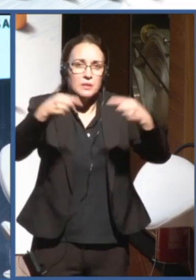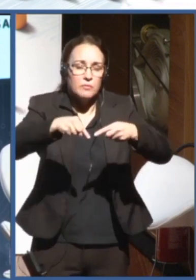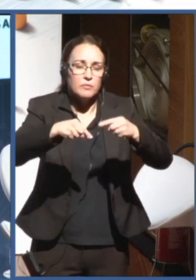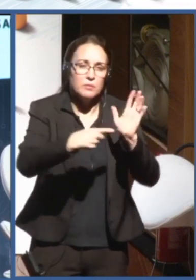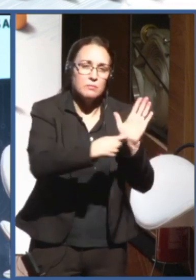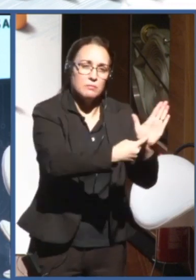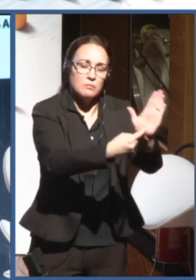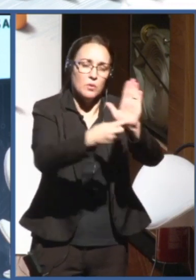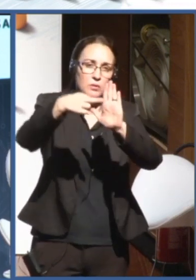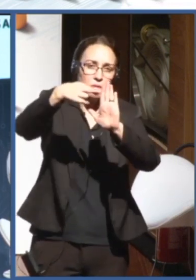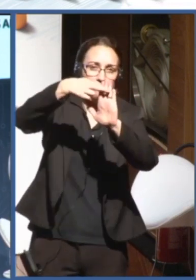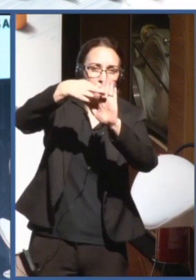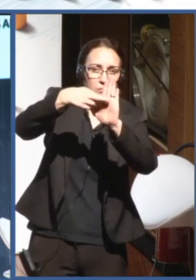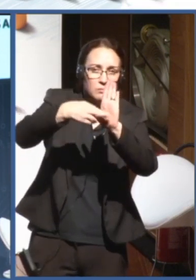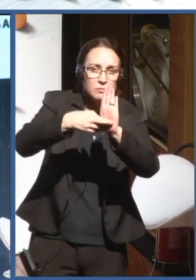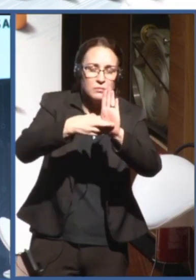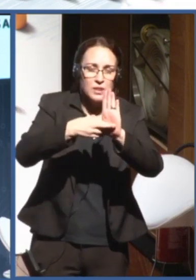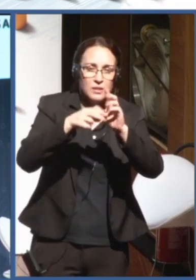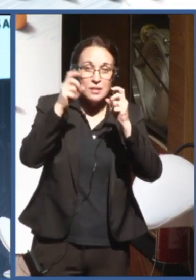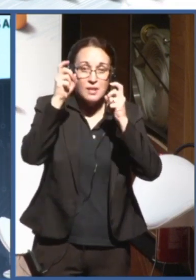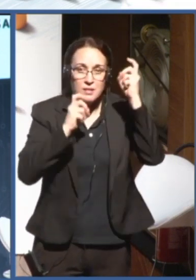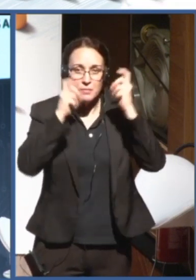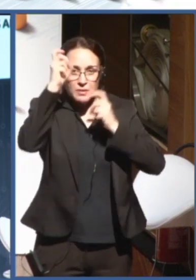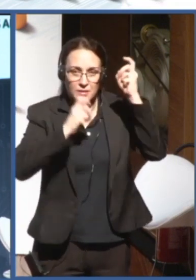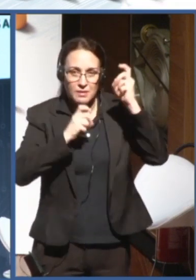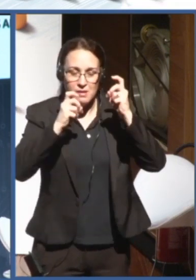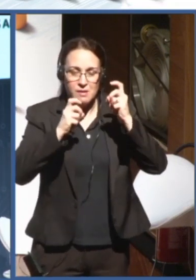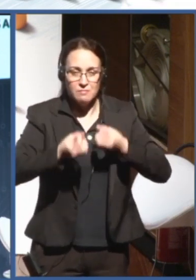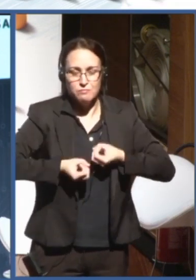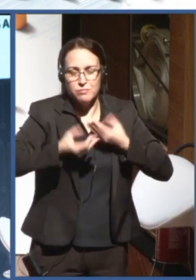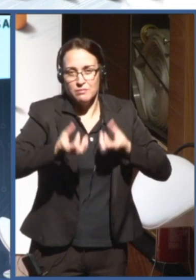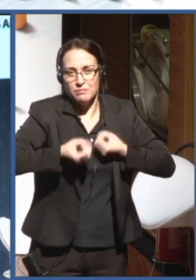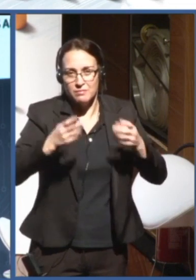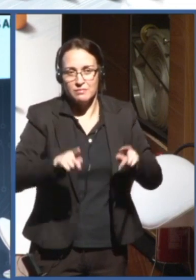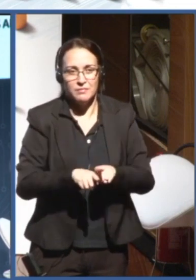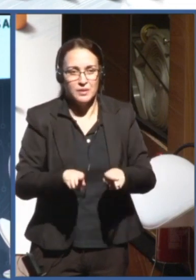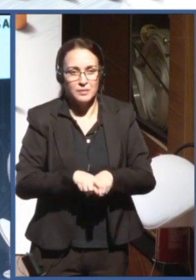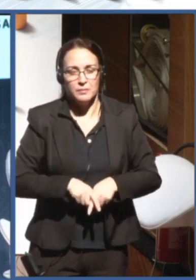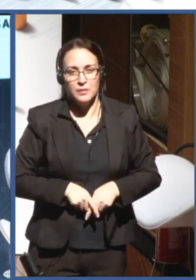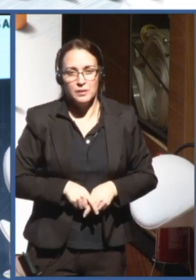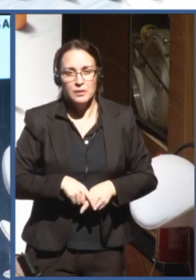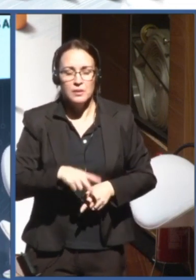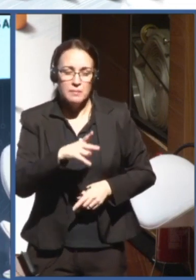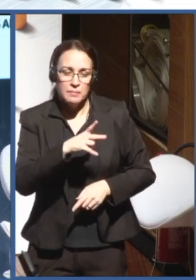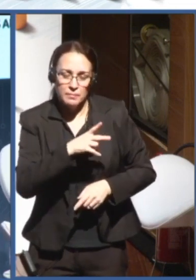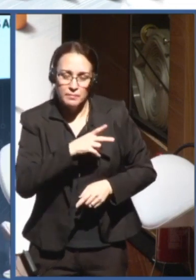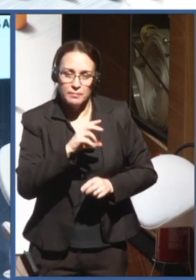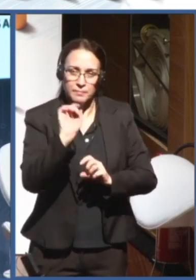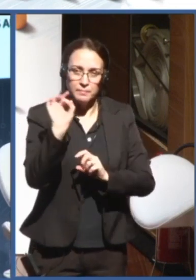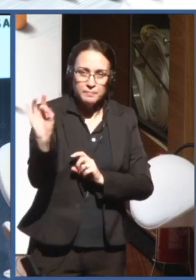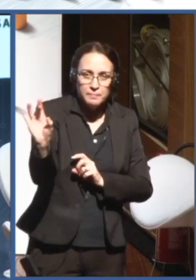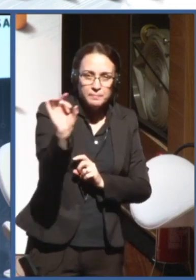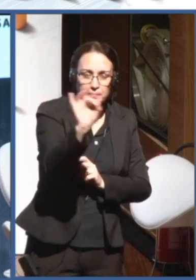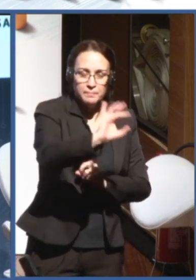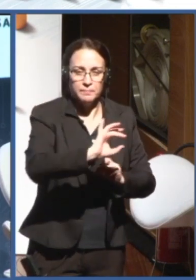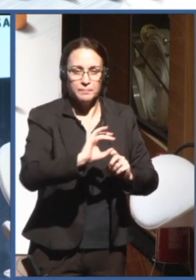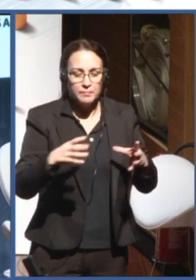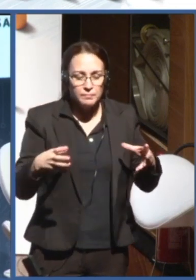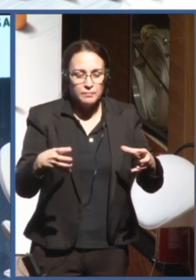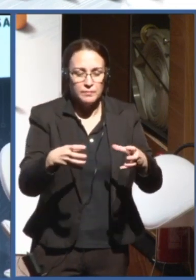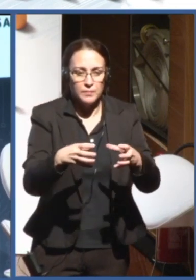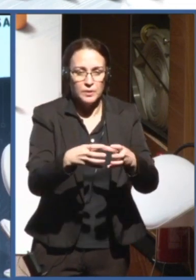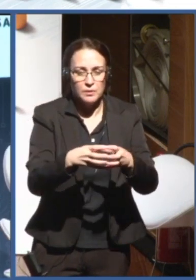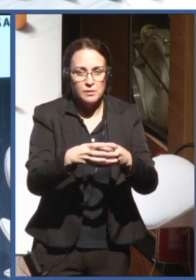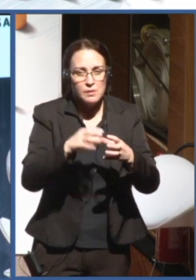individual agency and autonomy are key preconditions to the exercise of freedom of expression and opinion.